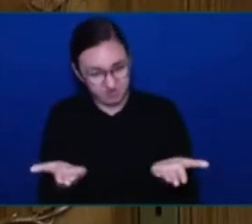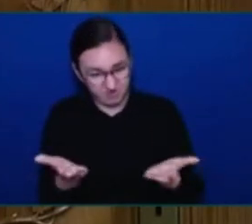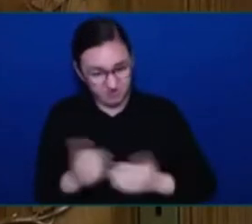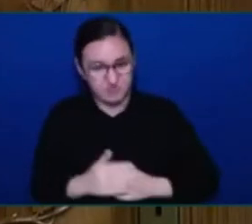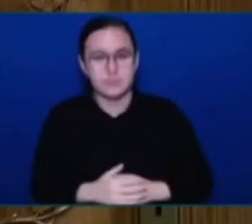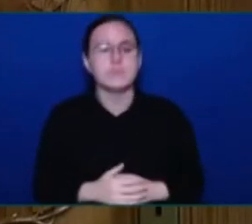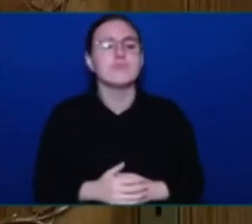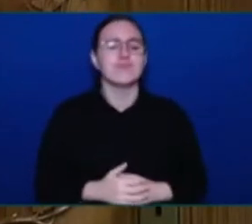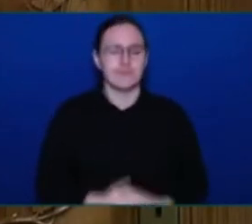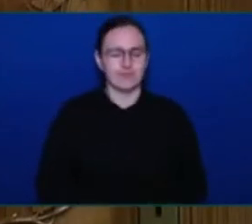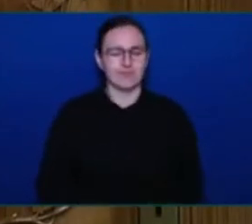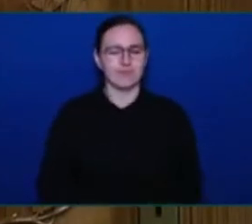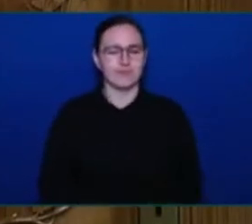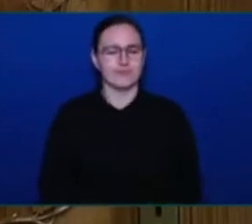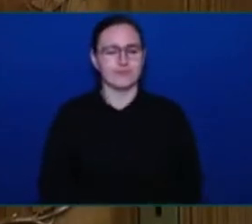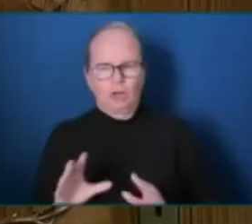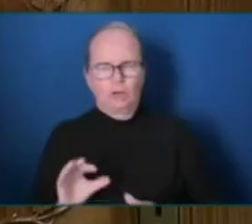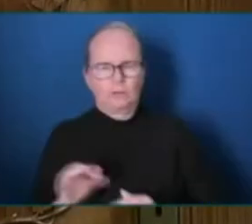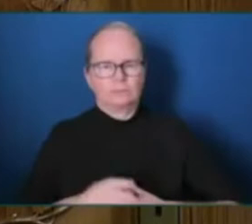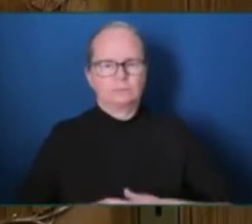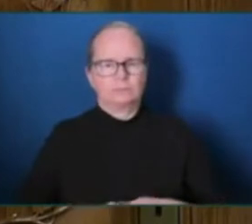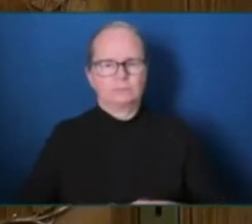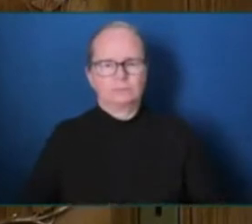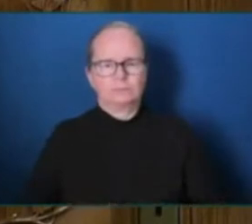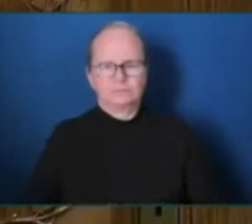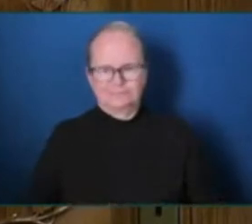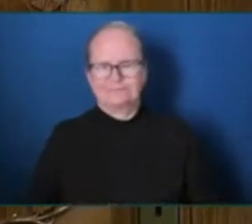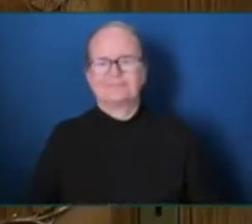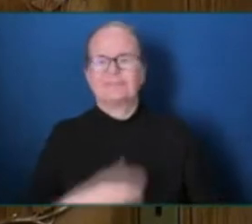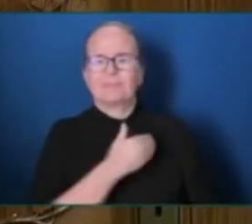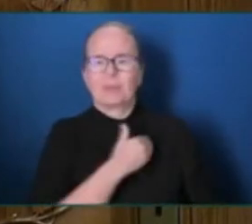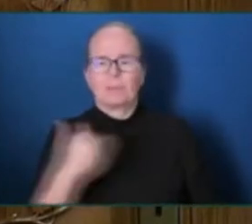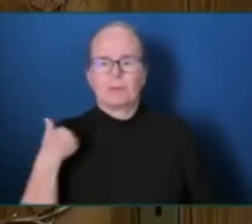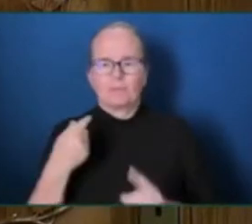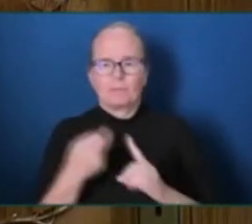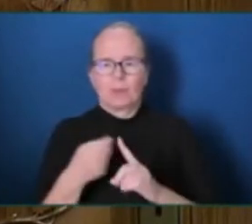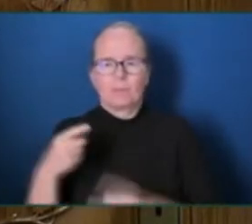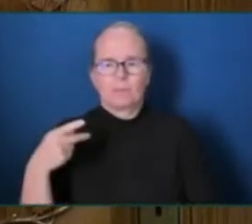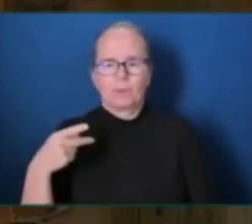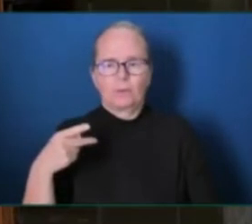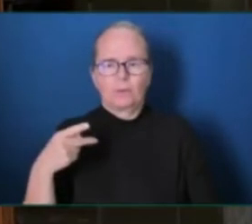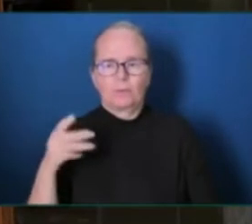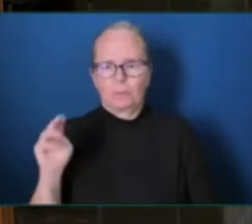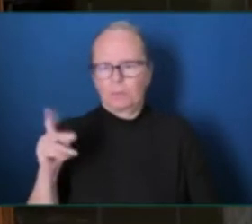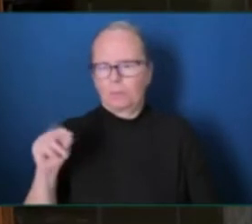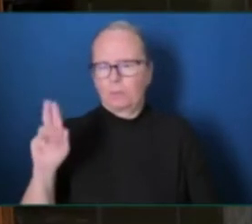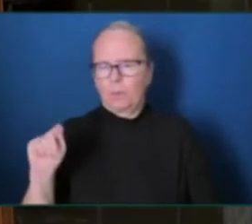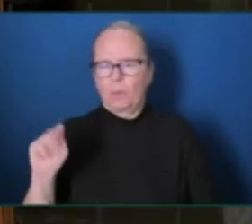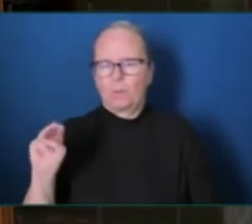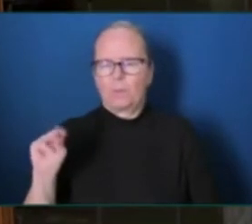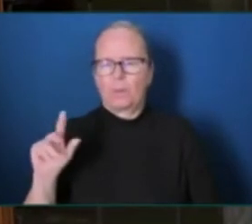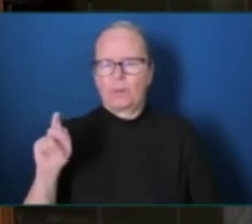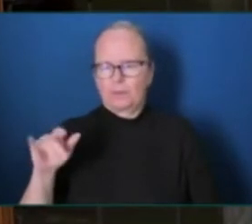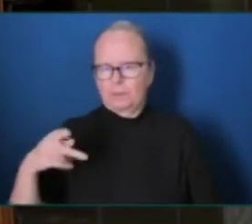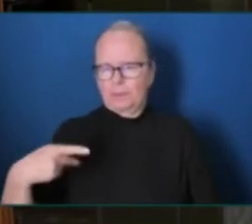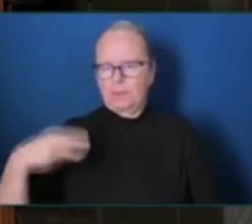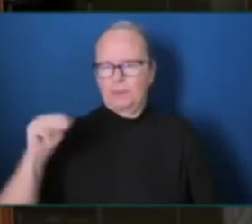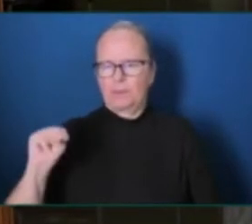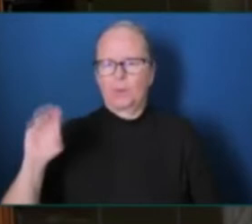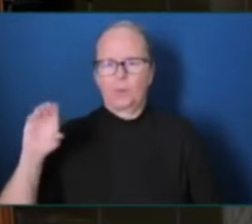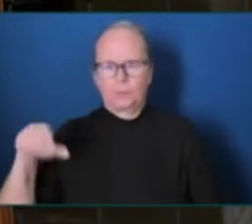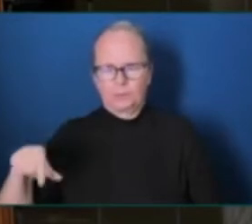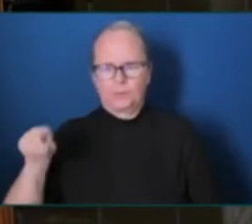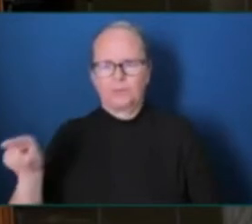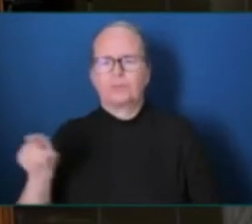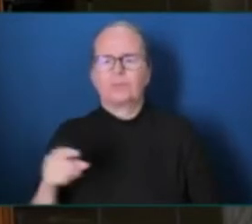Member for Port Moody, Coquitlam. Thank you, Mr. Speaker. On October 15, 1979, Terry Fox wrote a